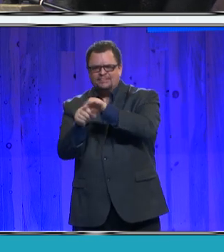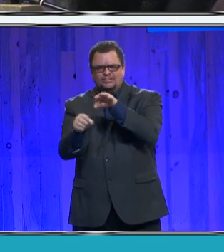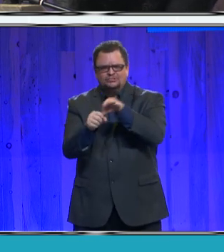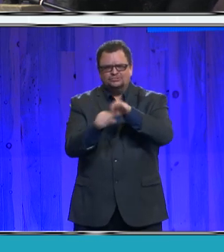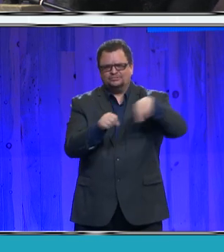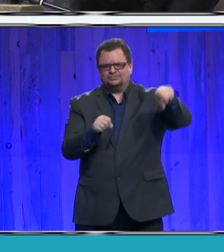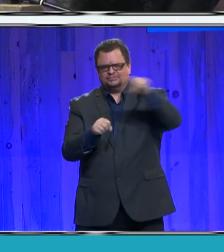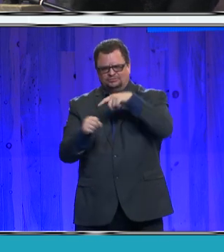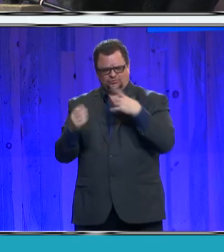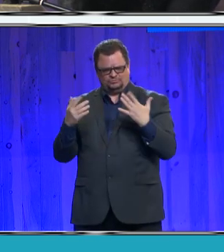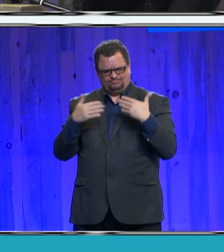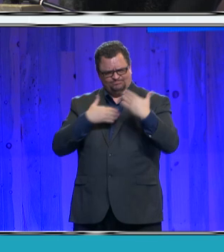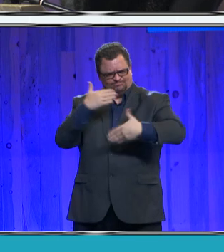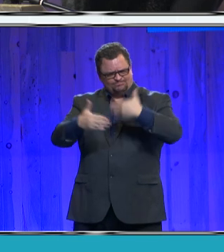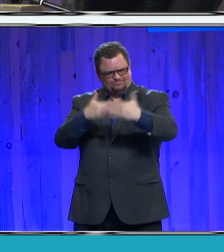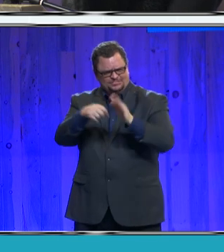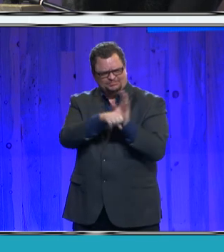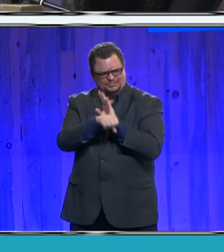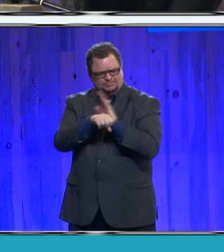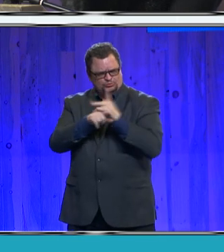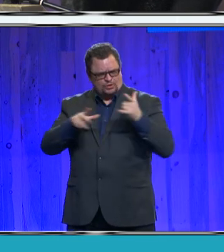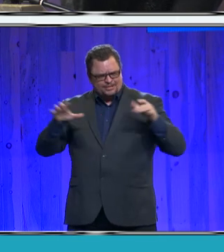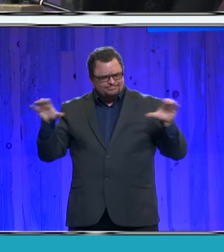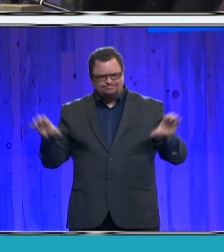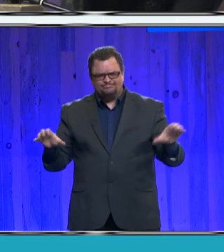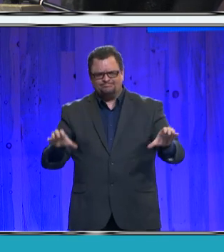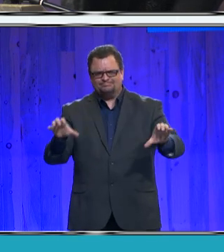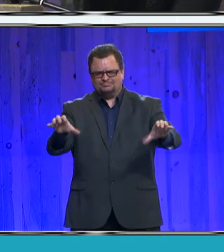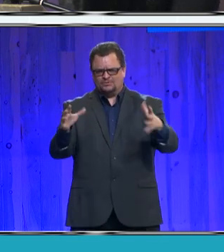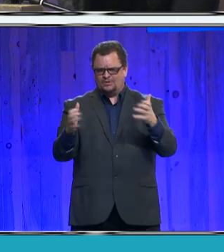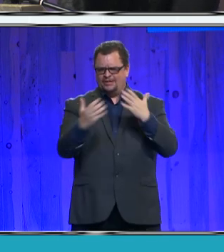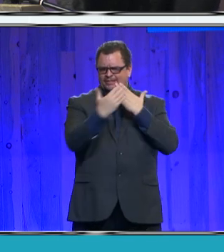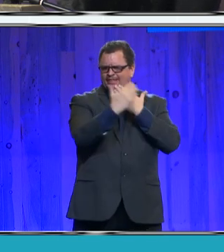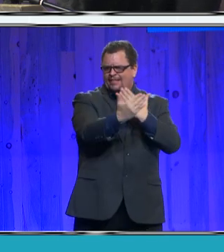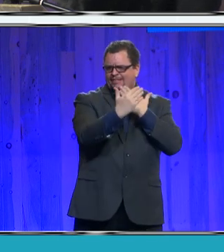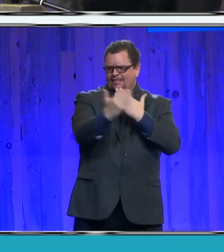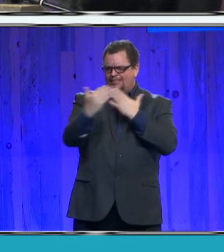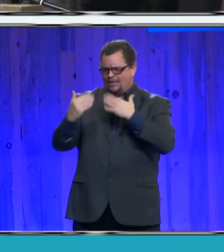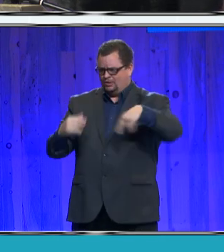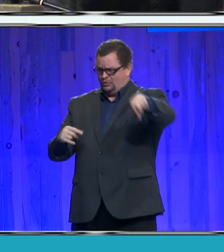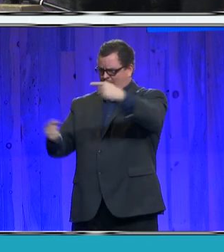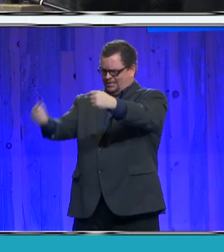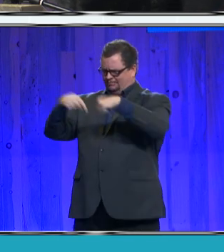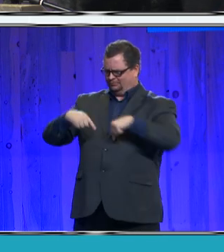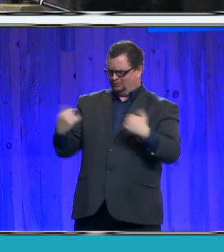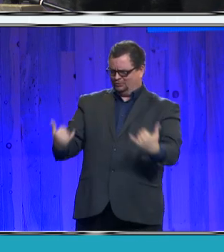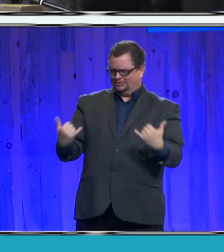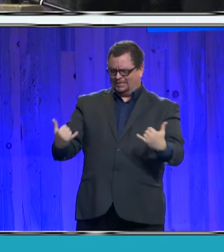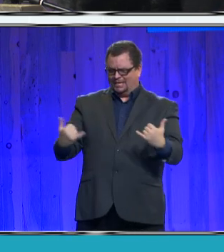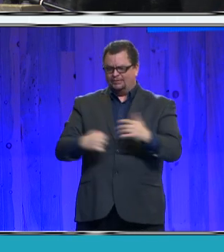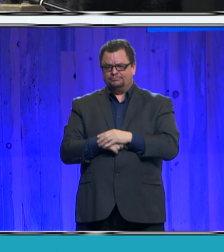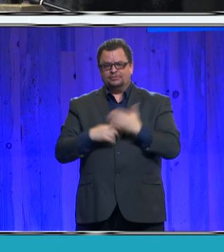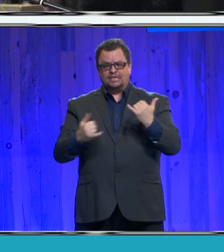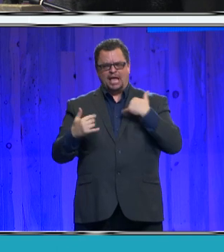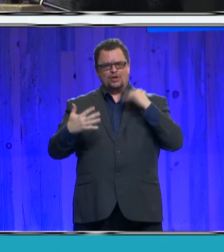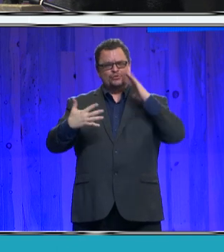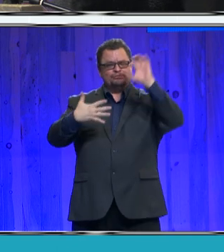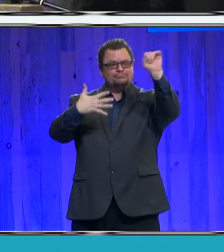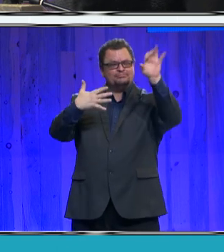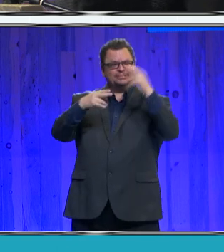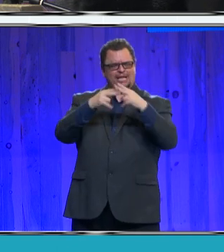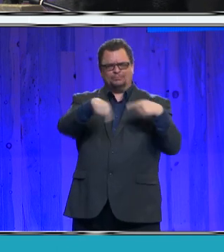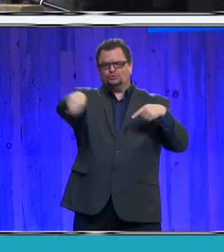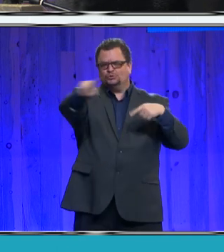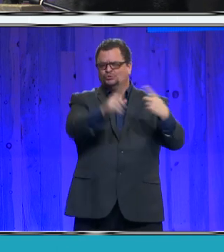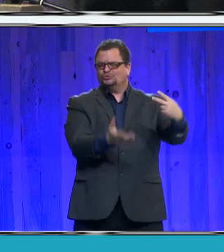community thrive. And I'd like to thank those with us here today. If you would, please stand when your name is called. But audience, would you